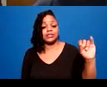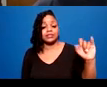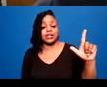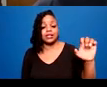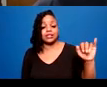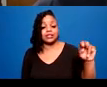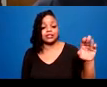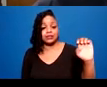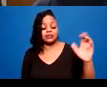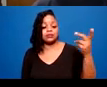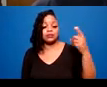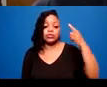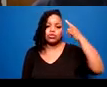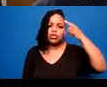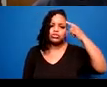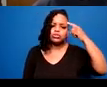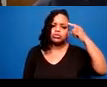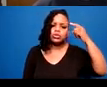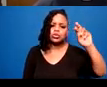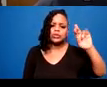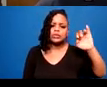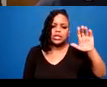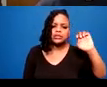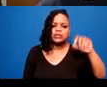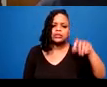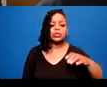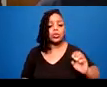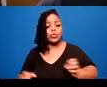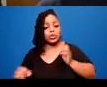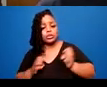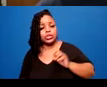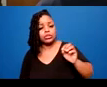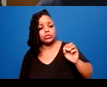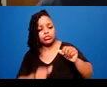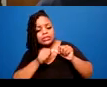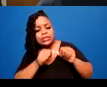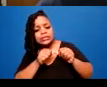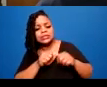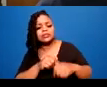physical resilience, community and cultural resilience.